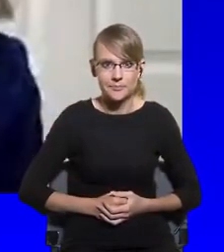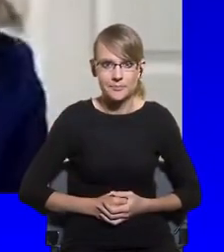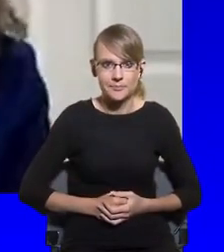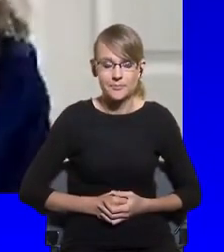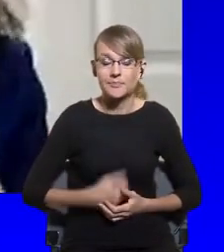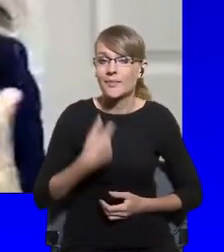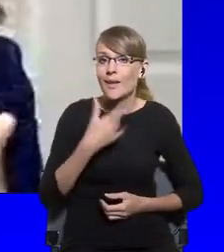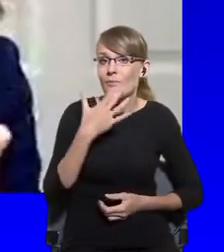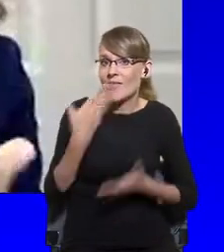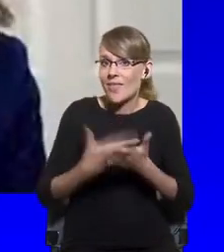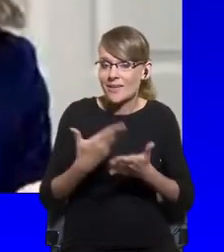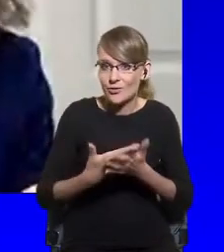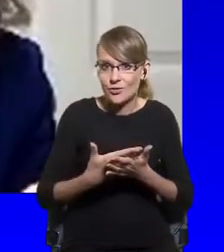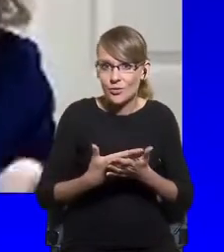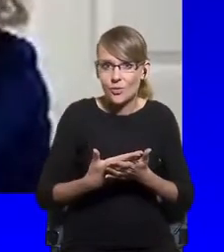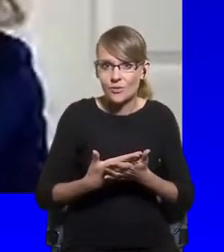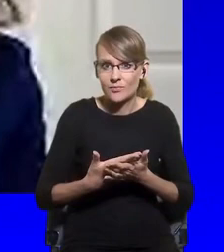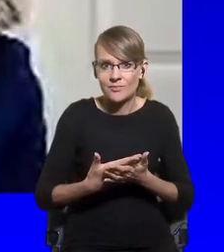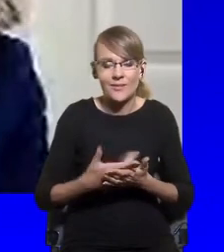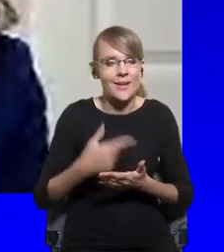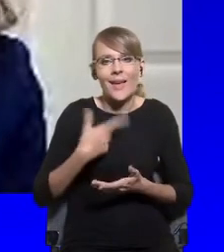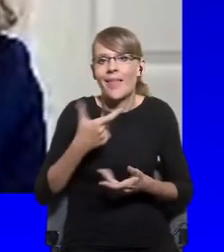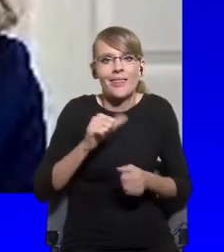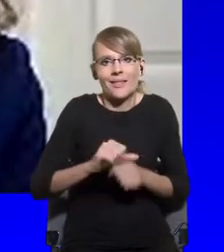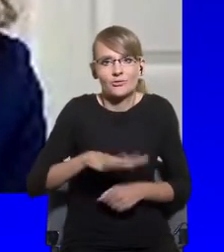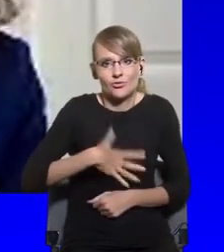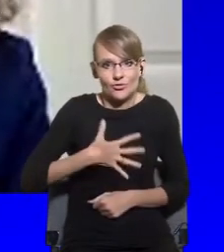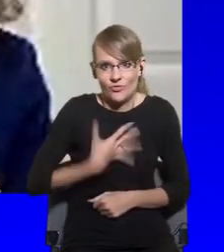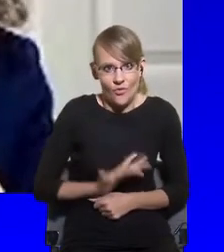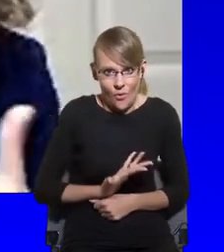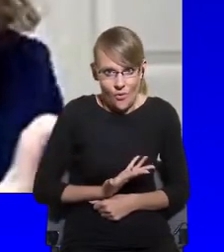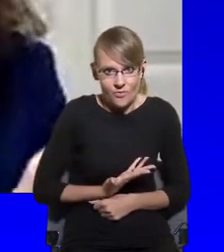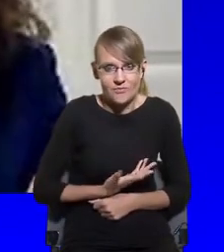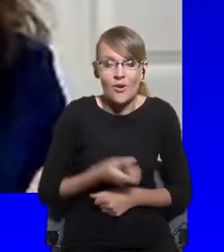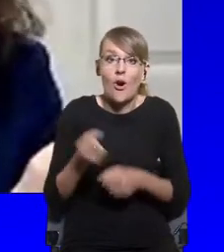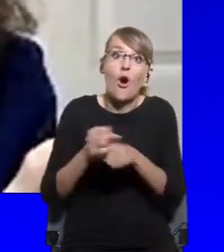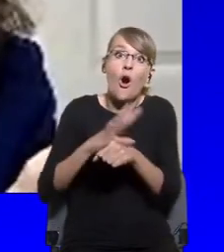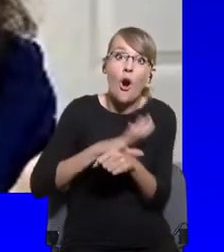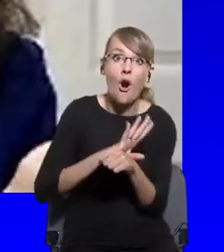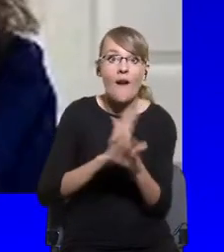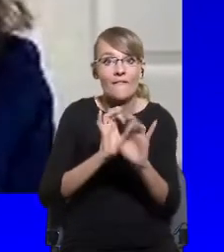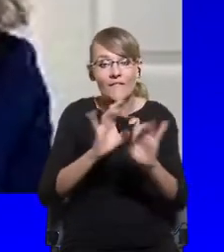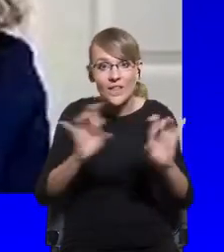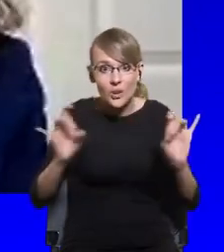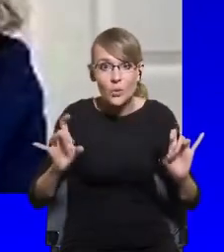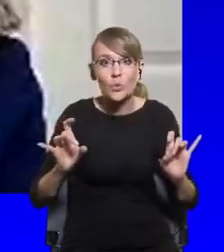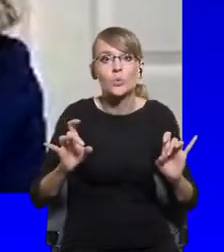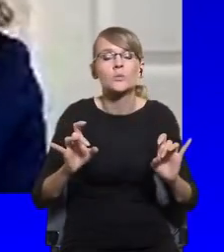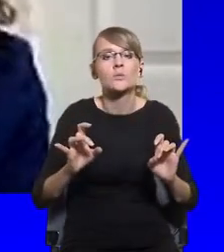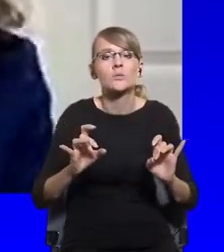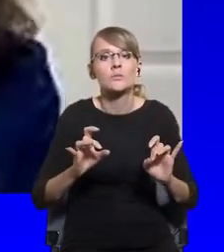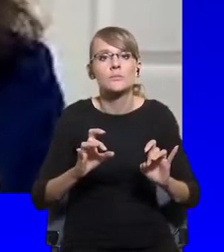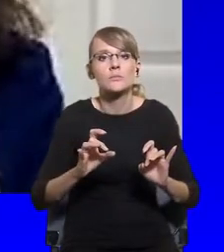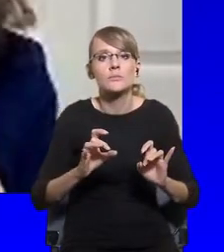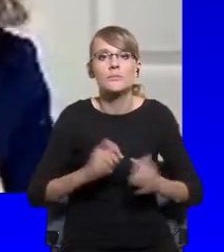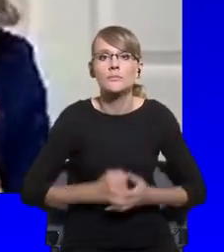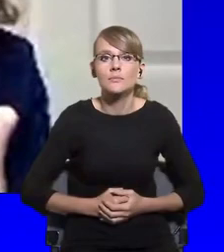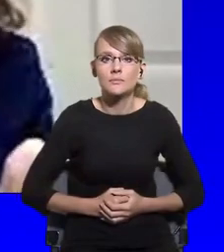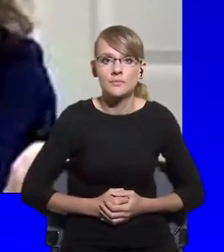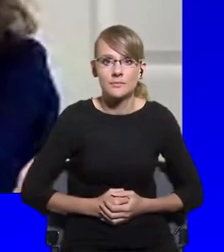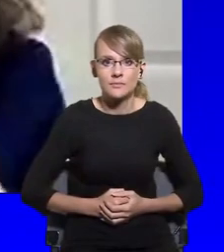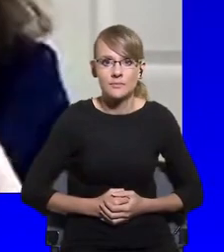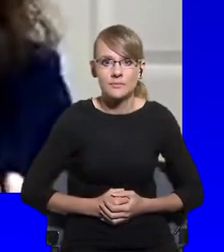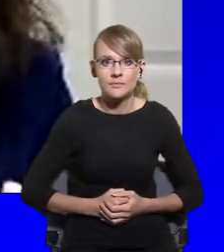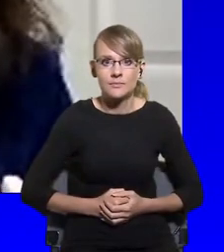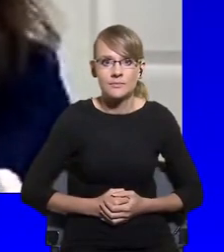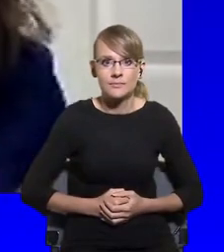with the coronavirus, any response really that governments put